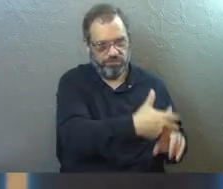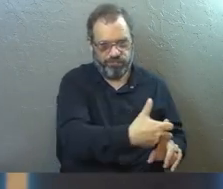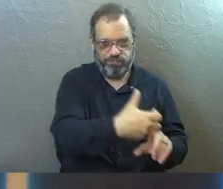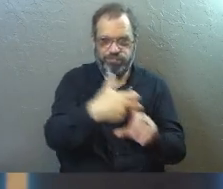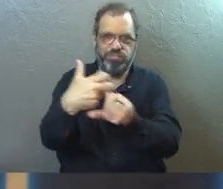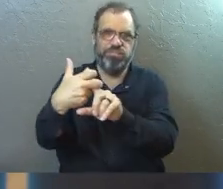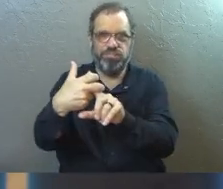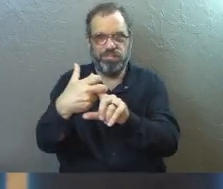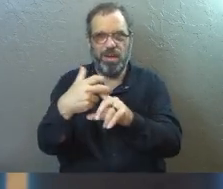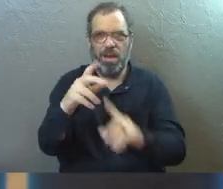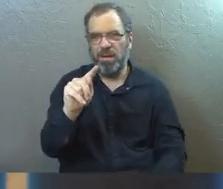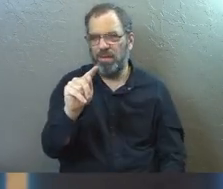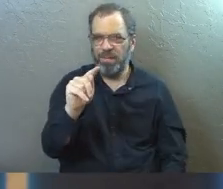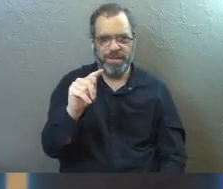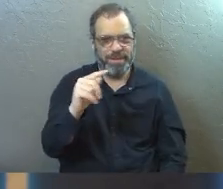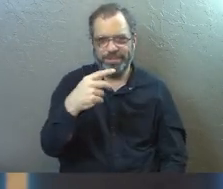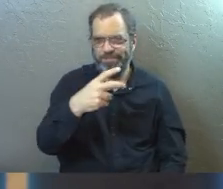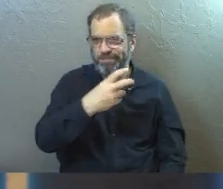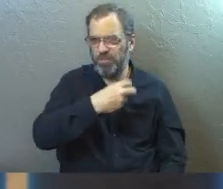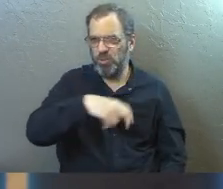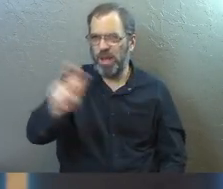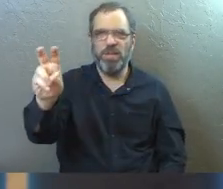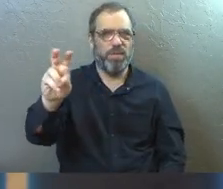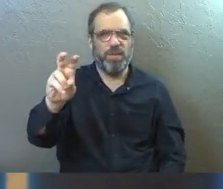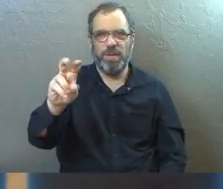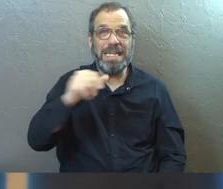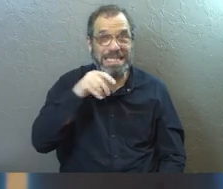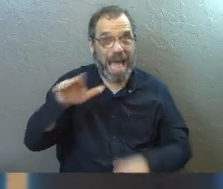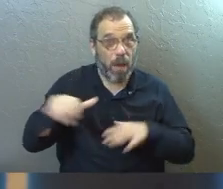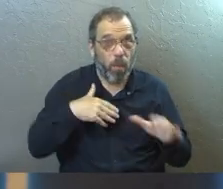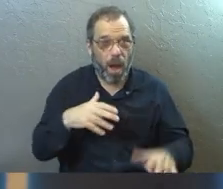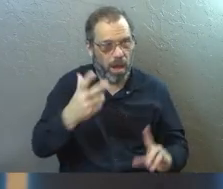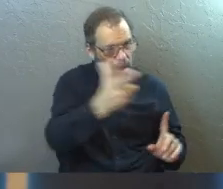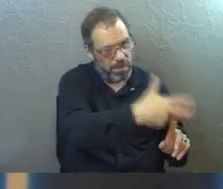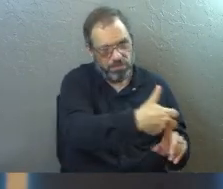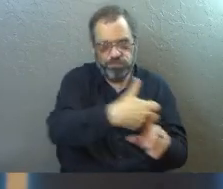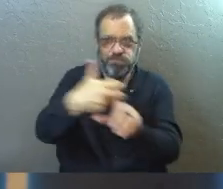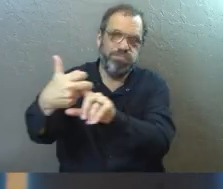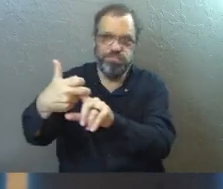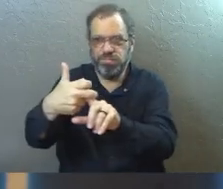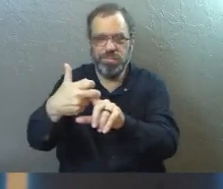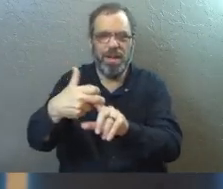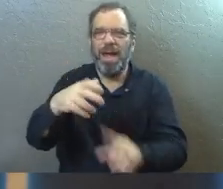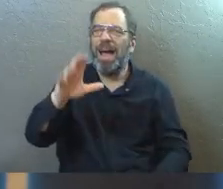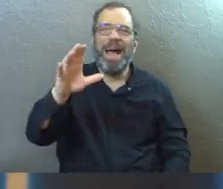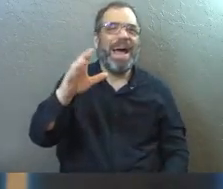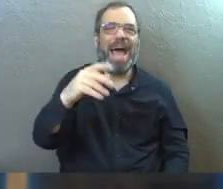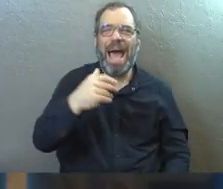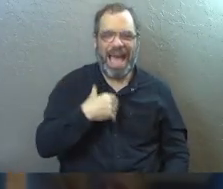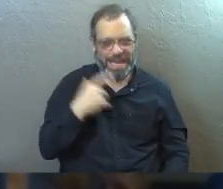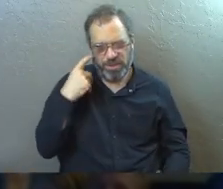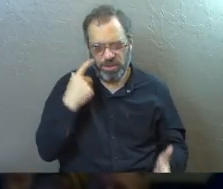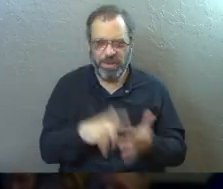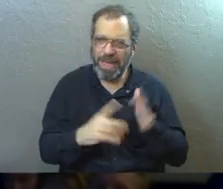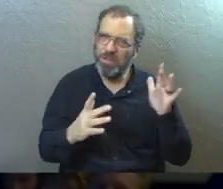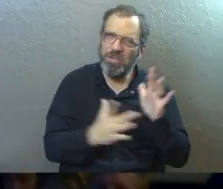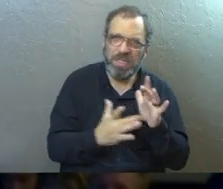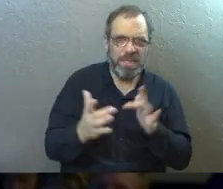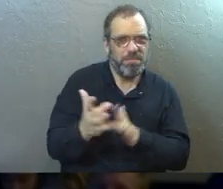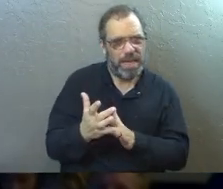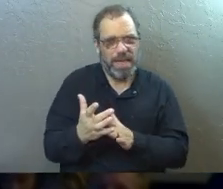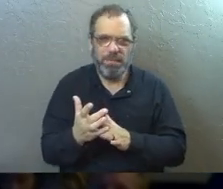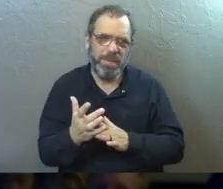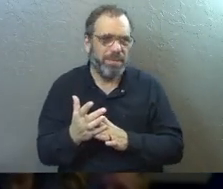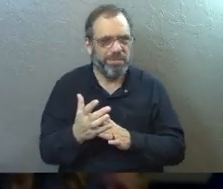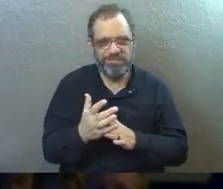superpowers that I've ever seen in scripture. You're welcome. It's a wonderful thing. I also see indication that Jesus may have